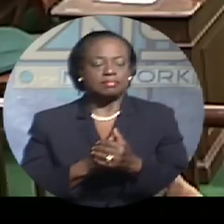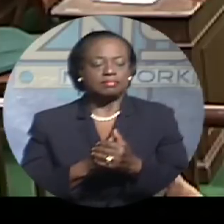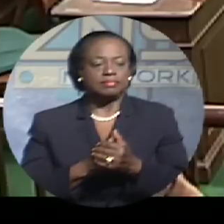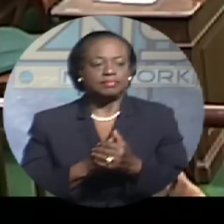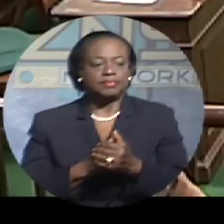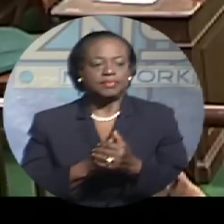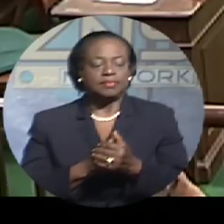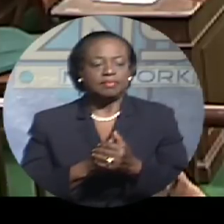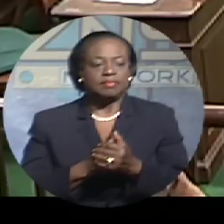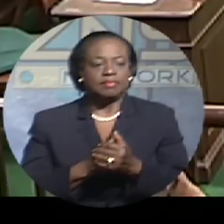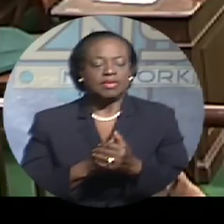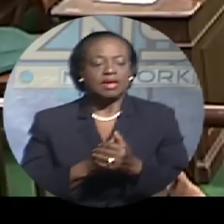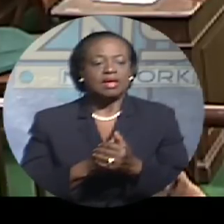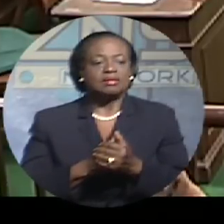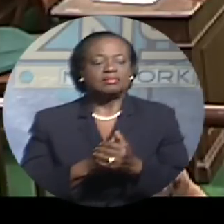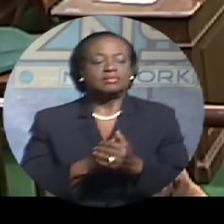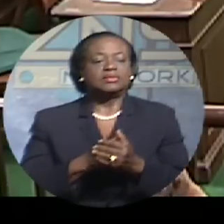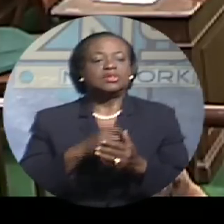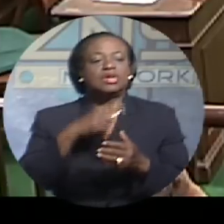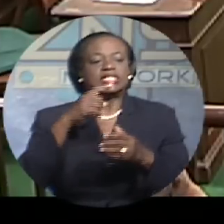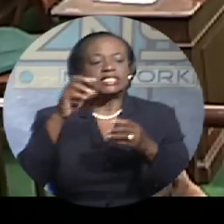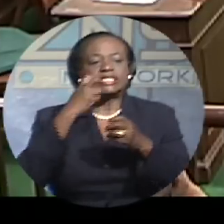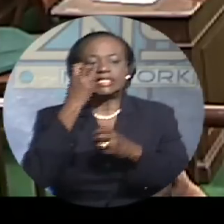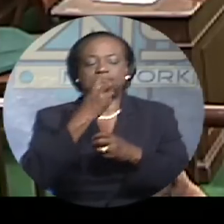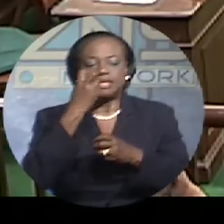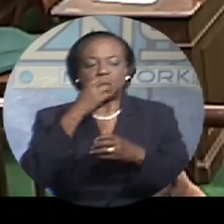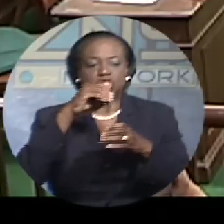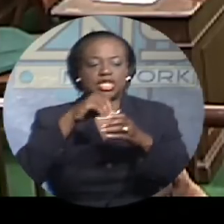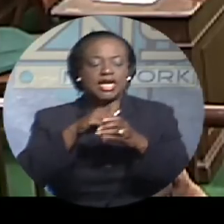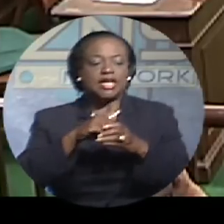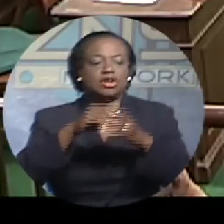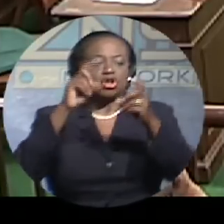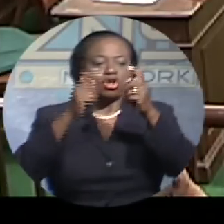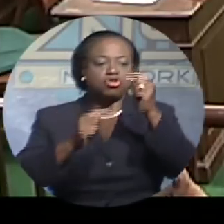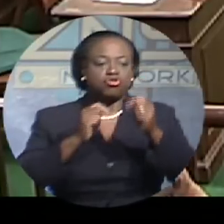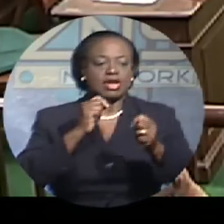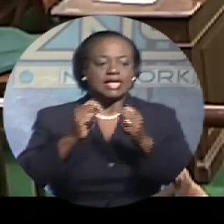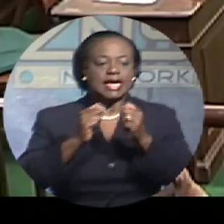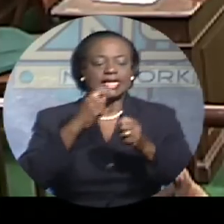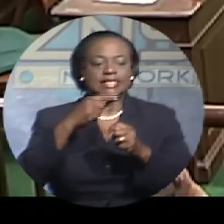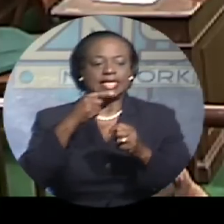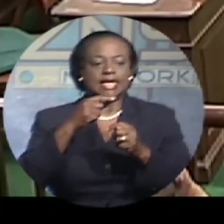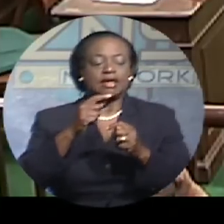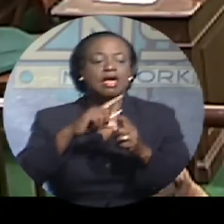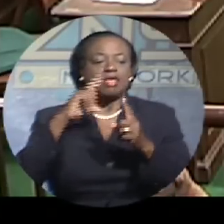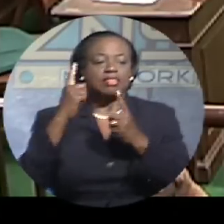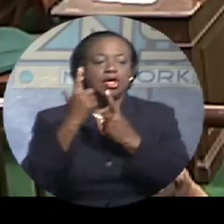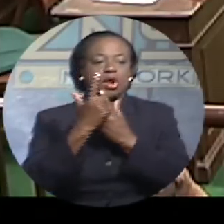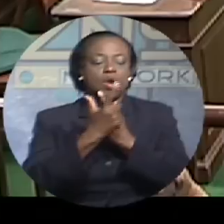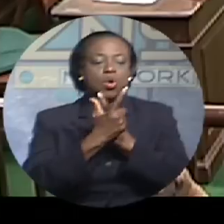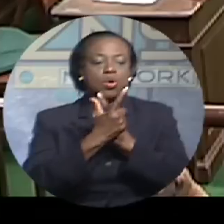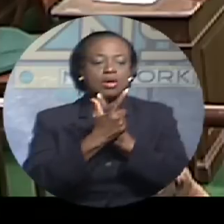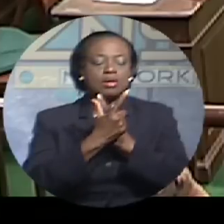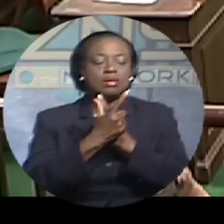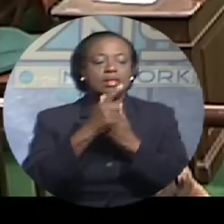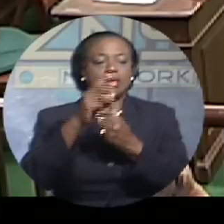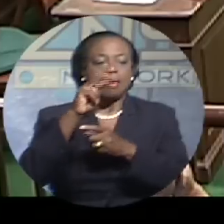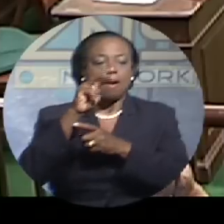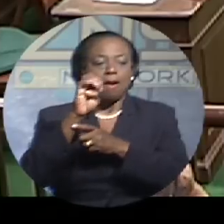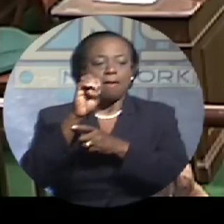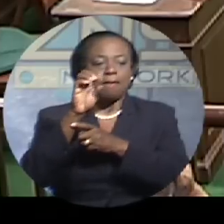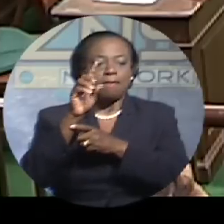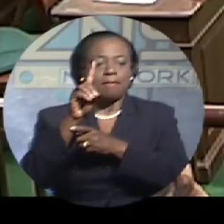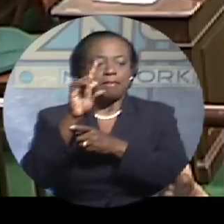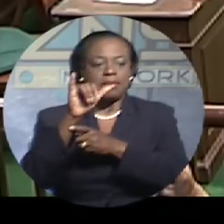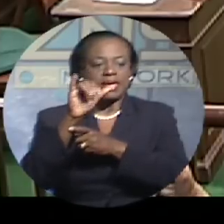Referring to a recent speech delivered in Trinidad, Mitchell says the local media took a portion of it and focused only on comments related to